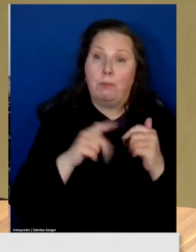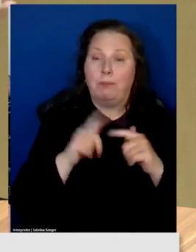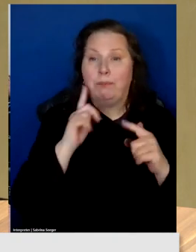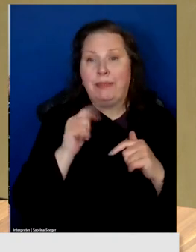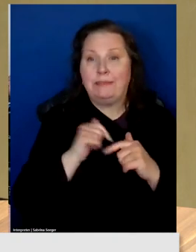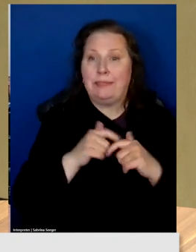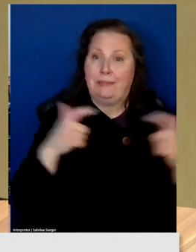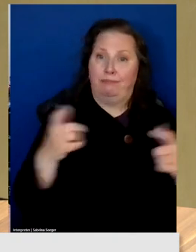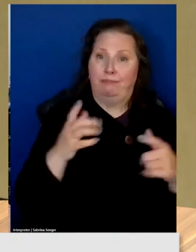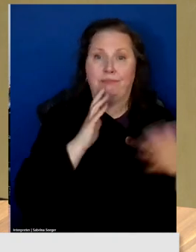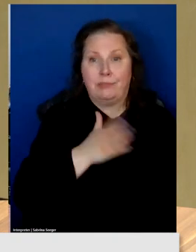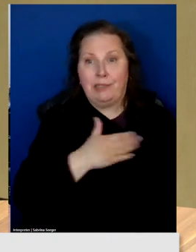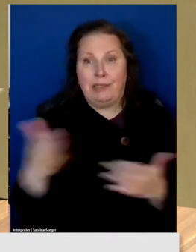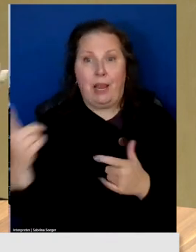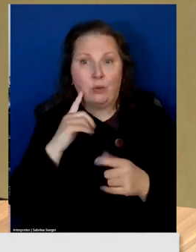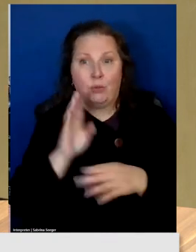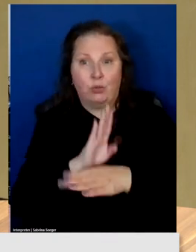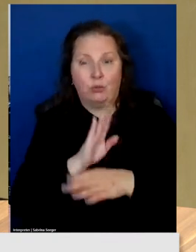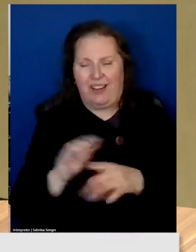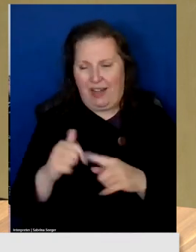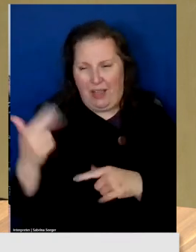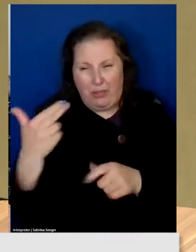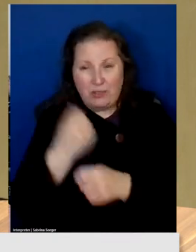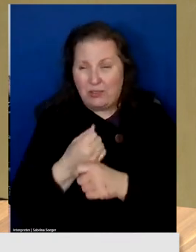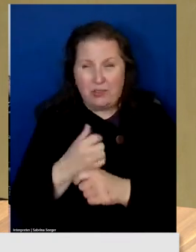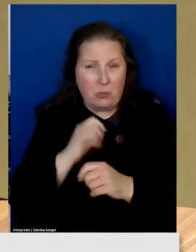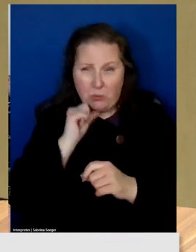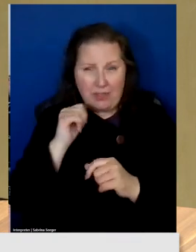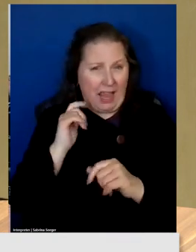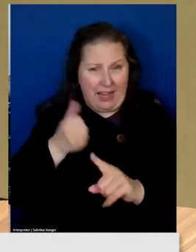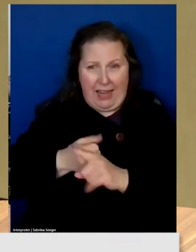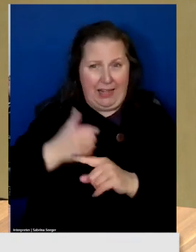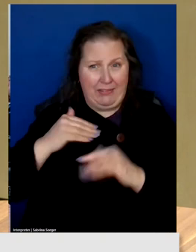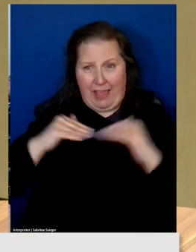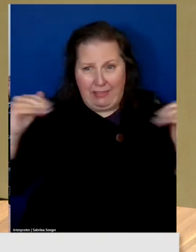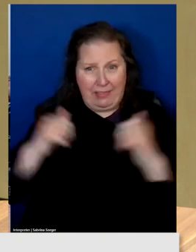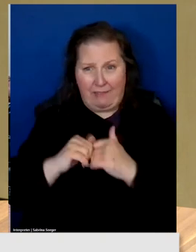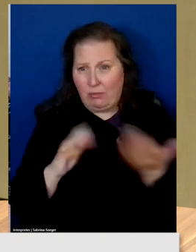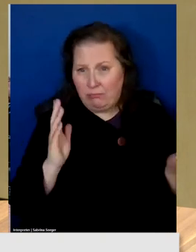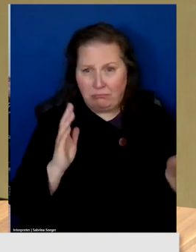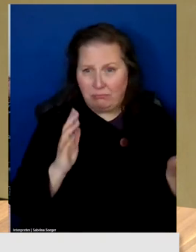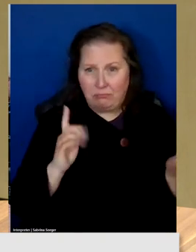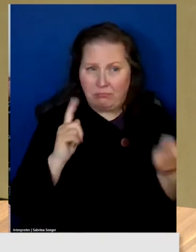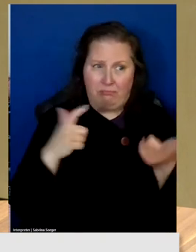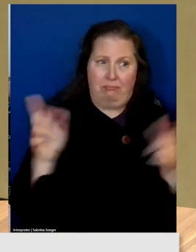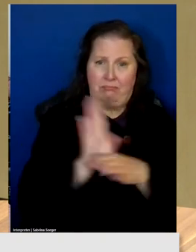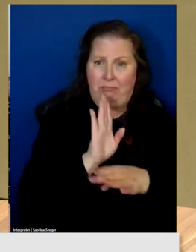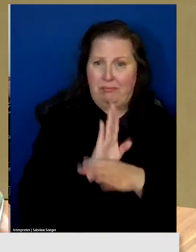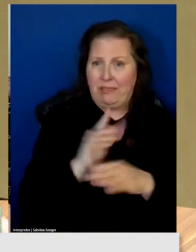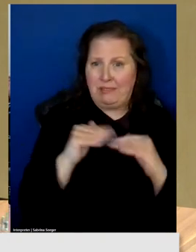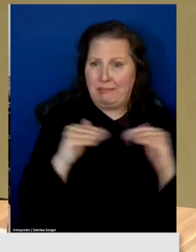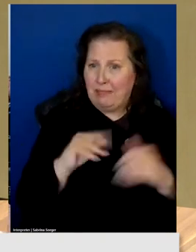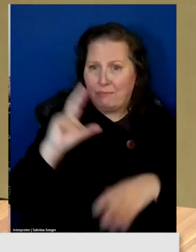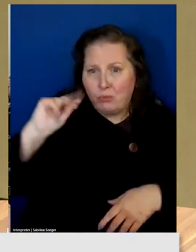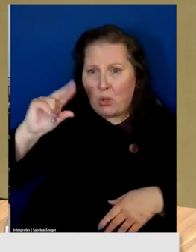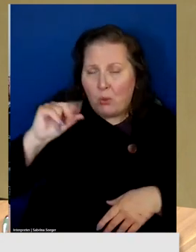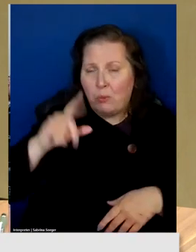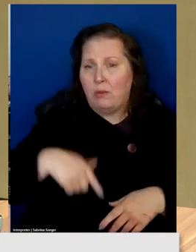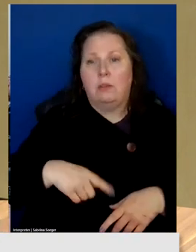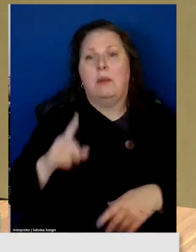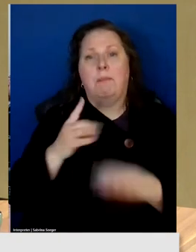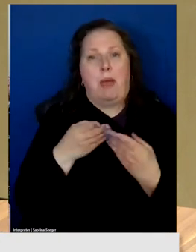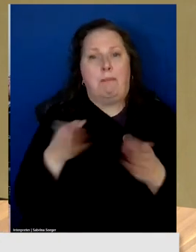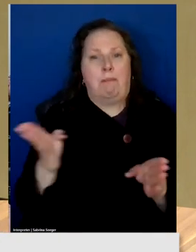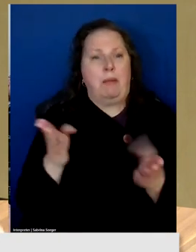And FX saying we've been at it 13 years that we're nowhere close to providing carrier grade. So you've got to disconnect there, but public safety